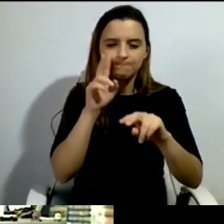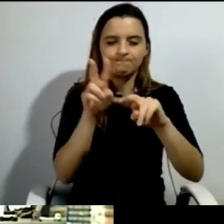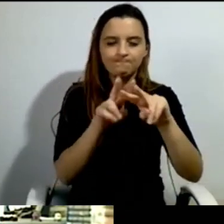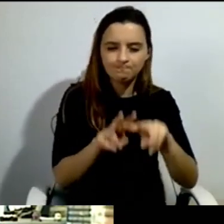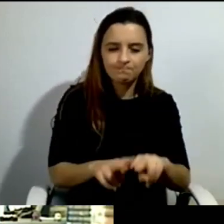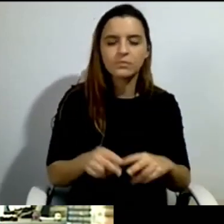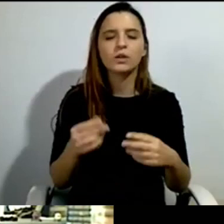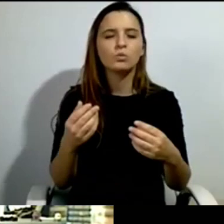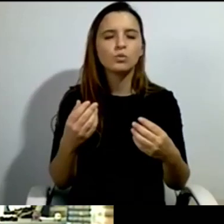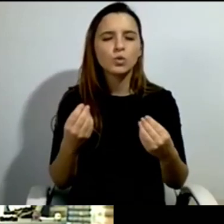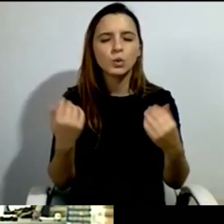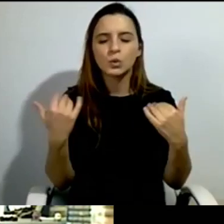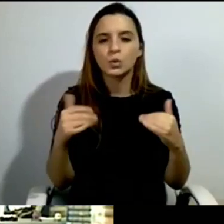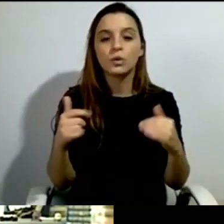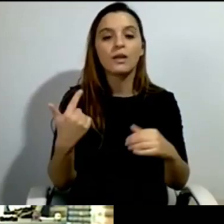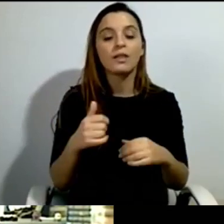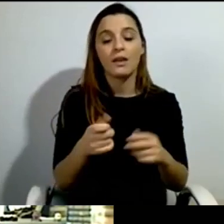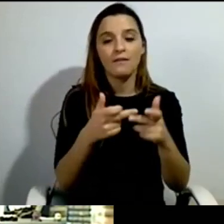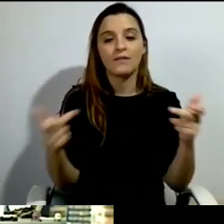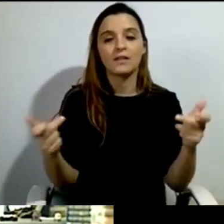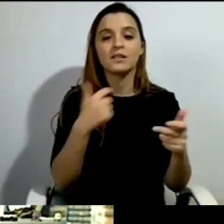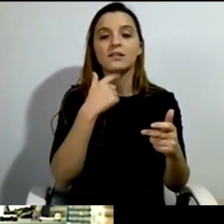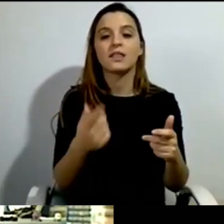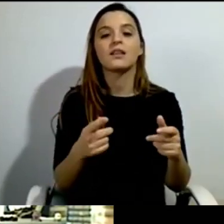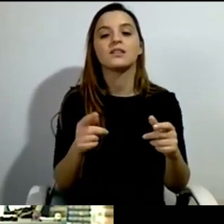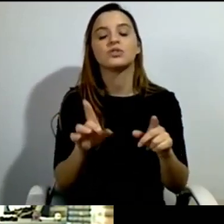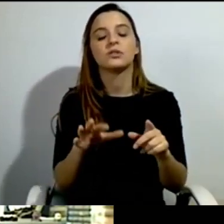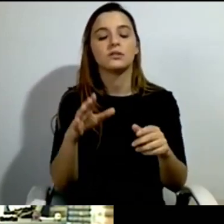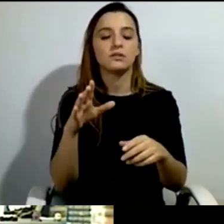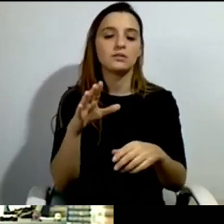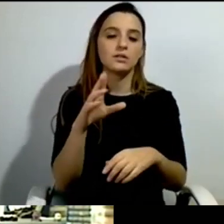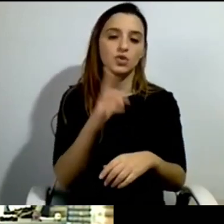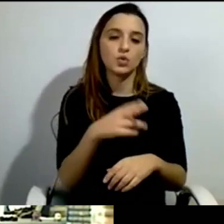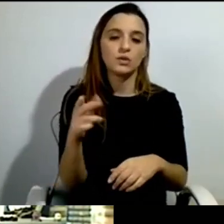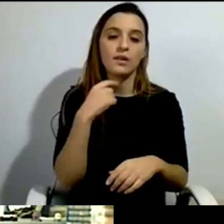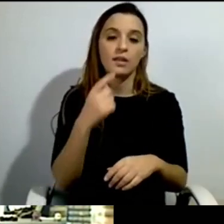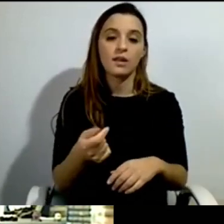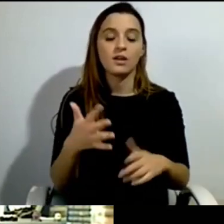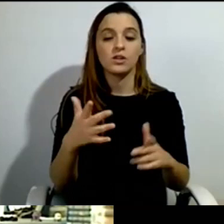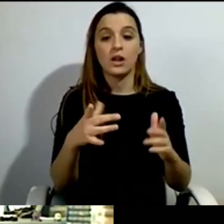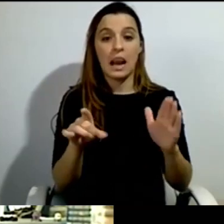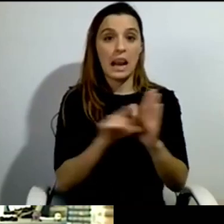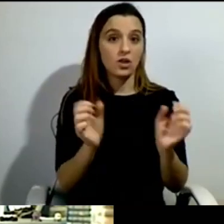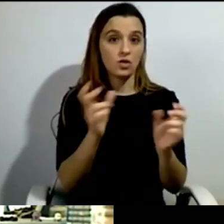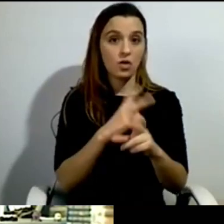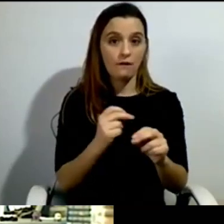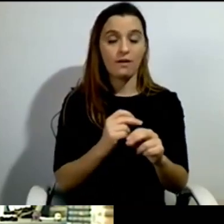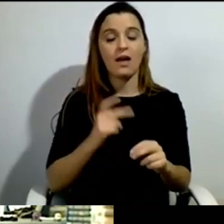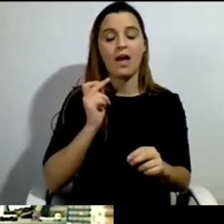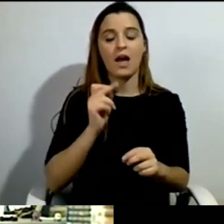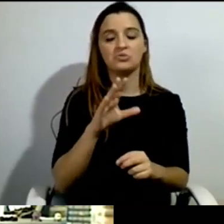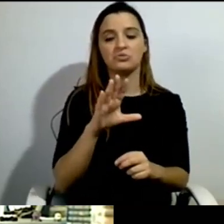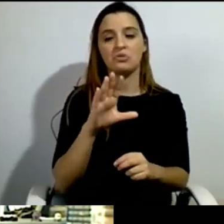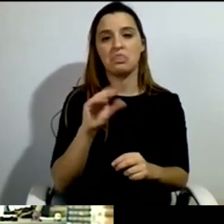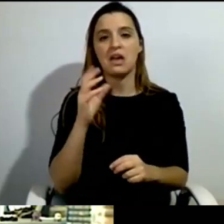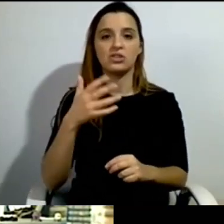years before it comes into power. We had 15 years. We fought 15